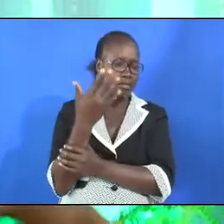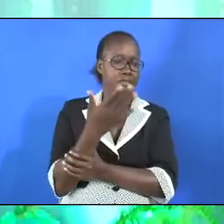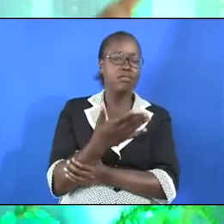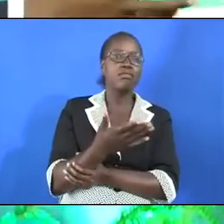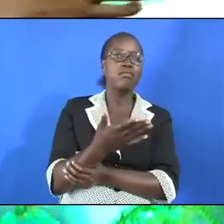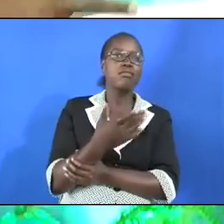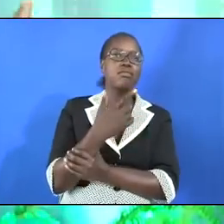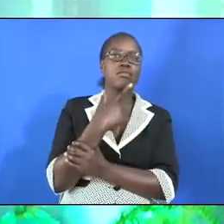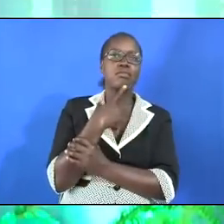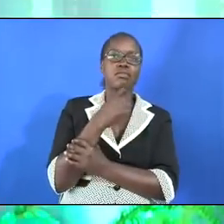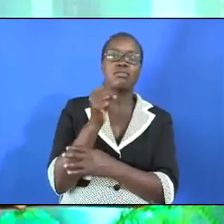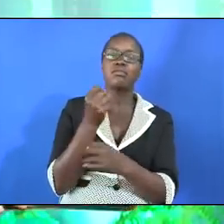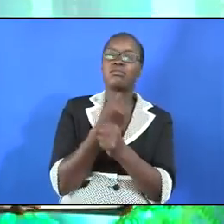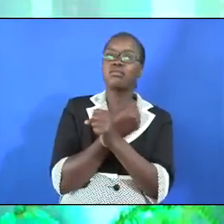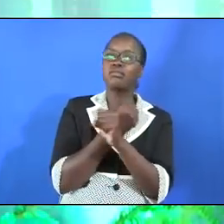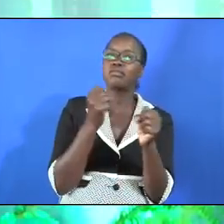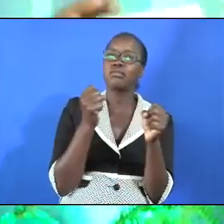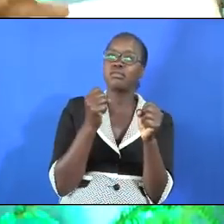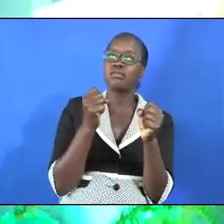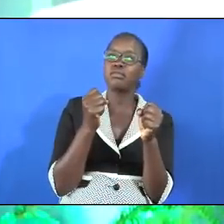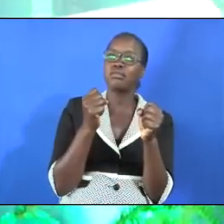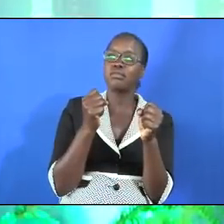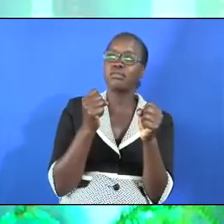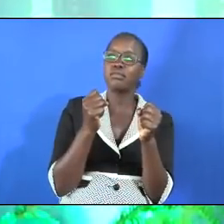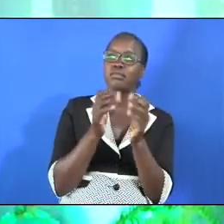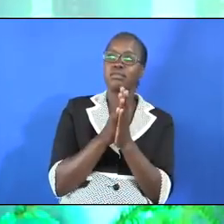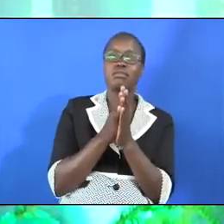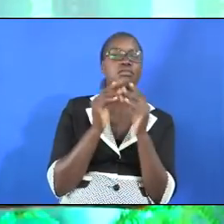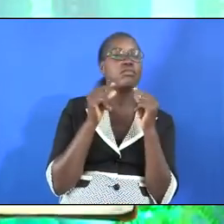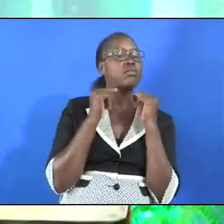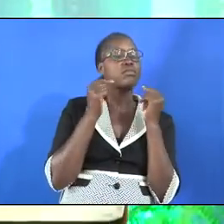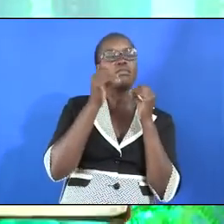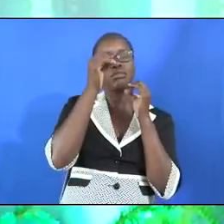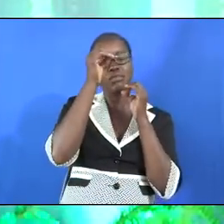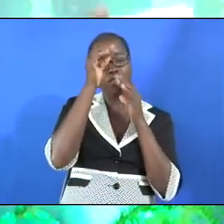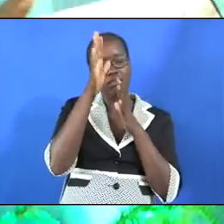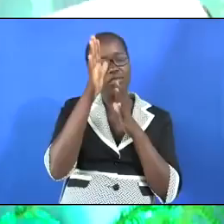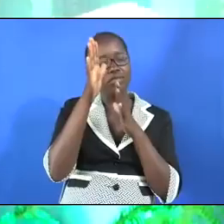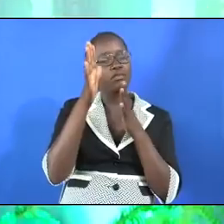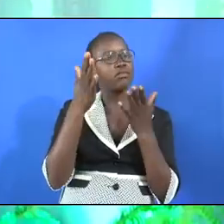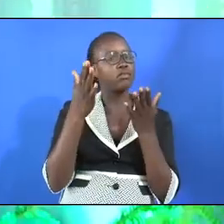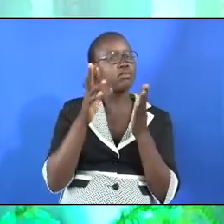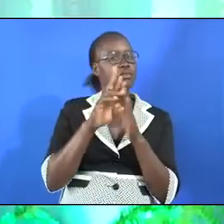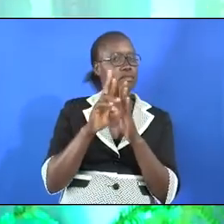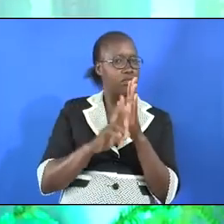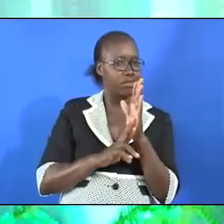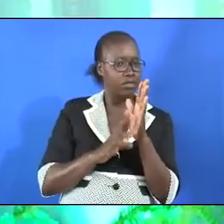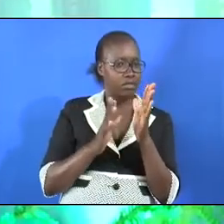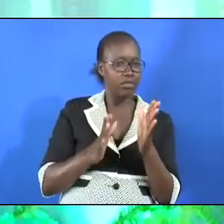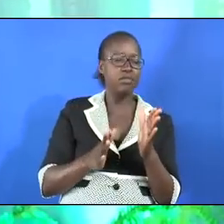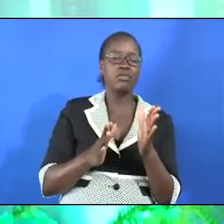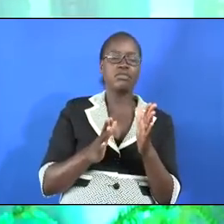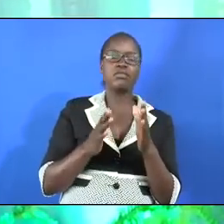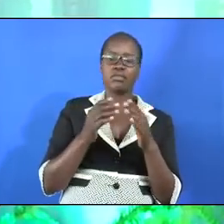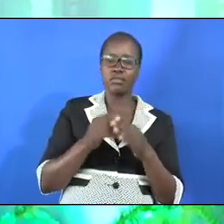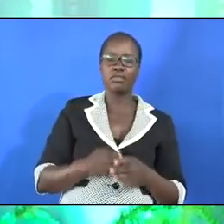salvation and being priests of God and being rulers was obvious